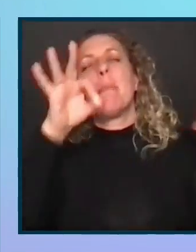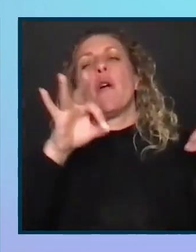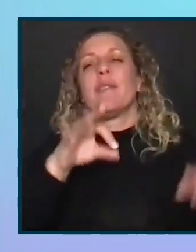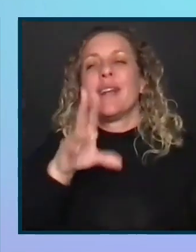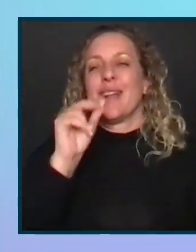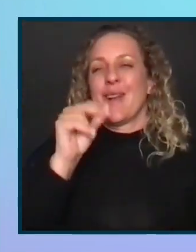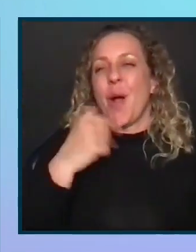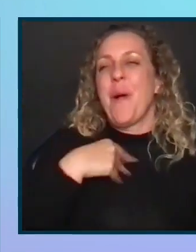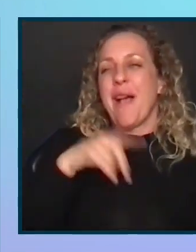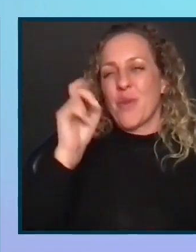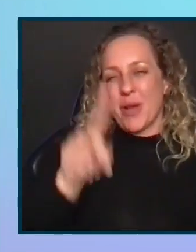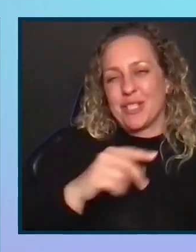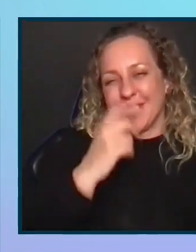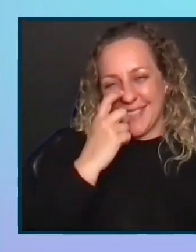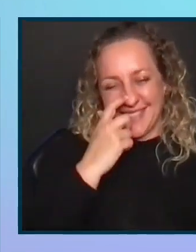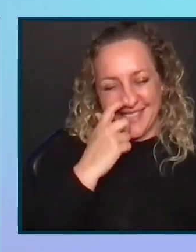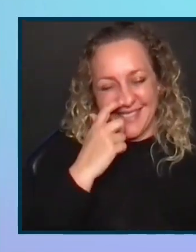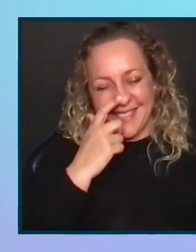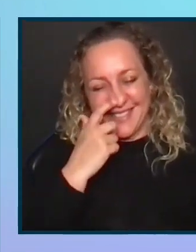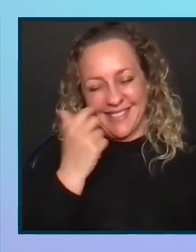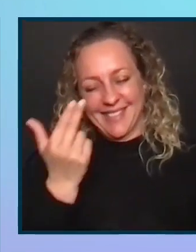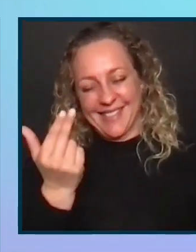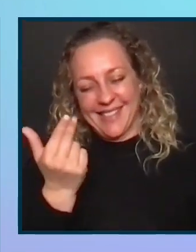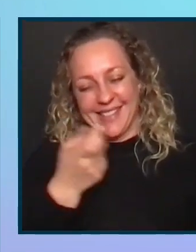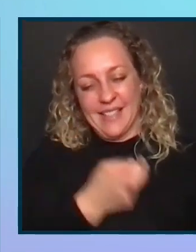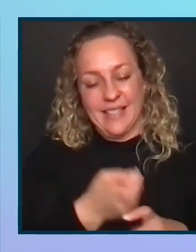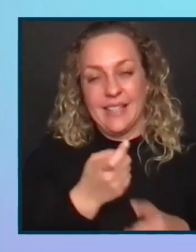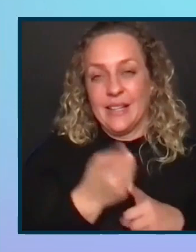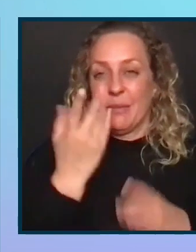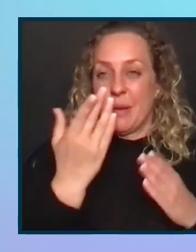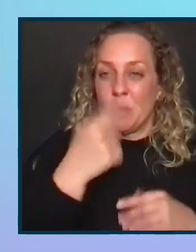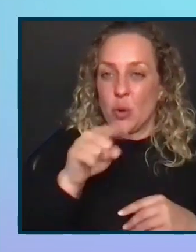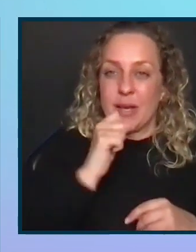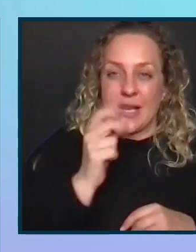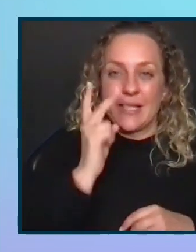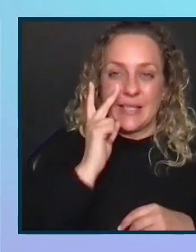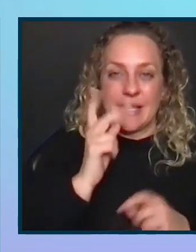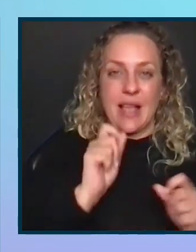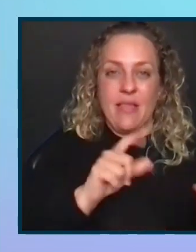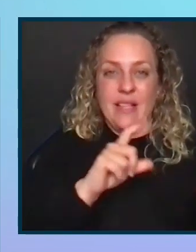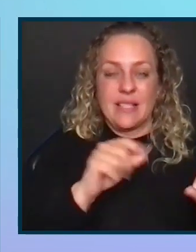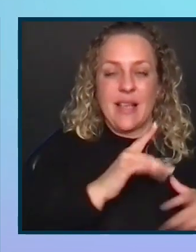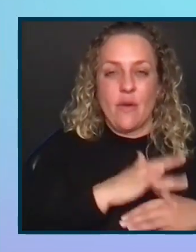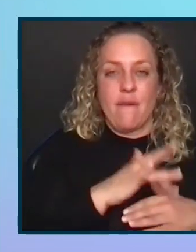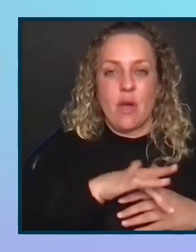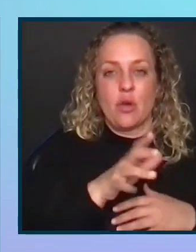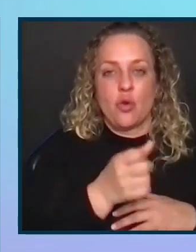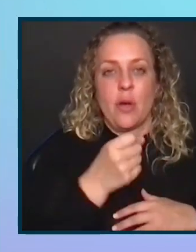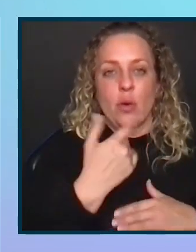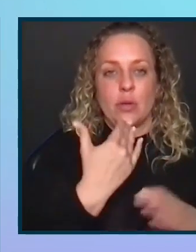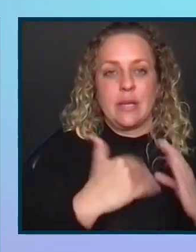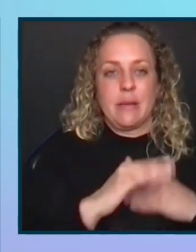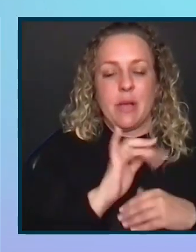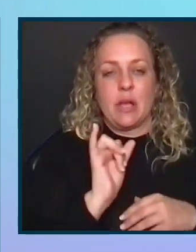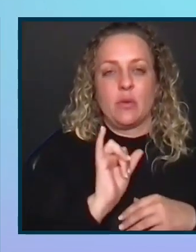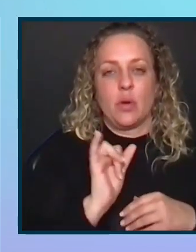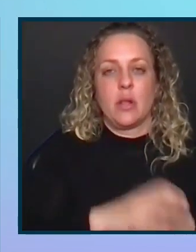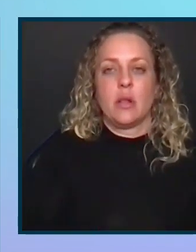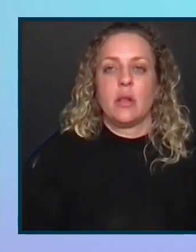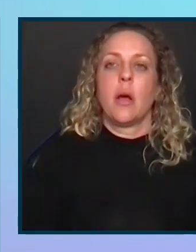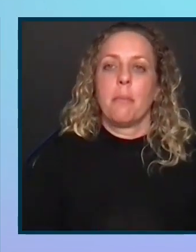No, you got some questions. And for those who maybe can't see the screen, these slides are available so you can grab those email addresses as well.